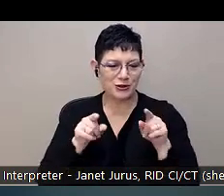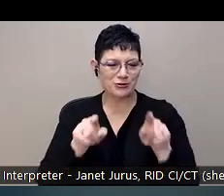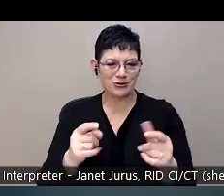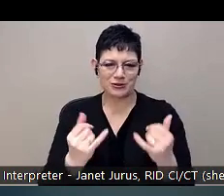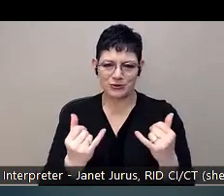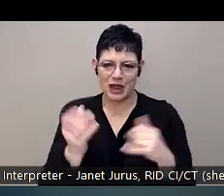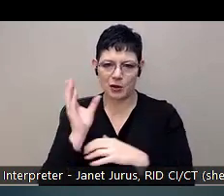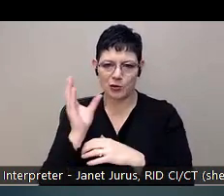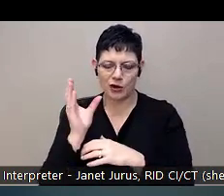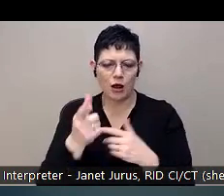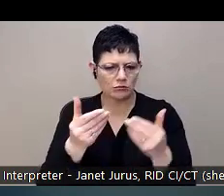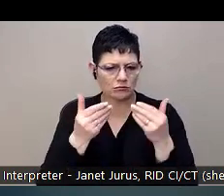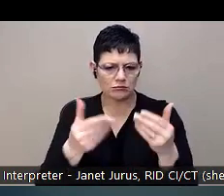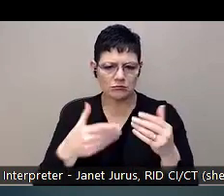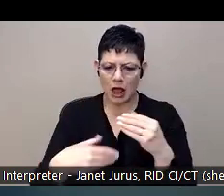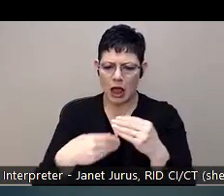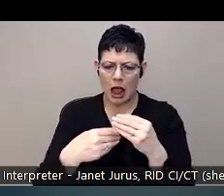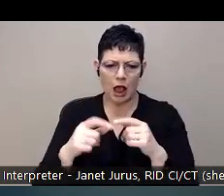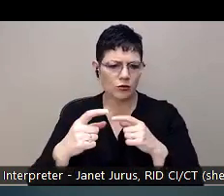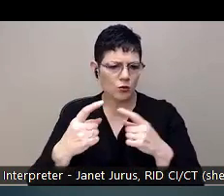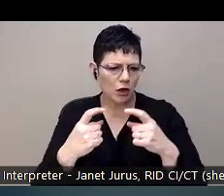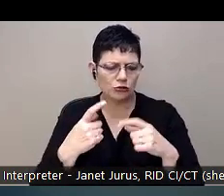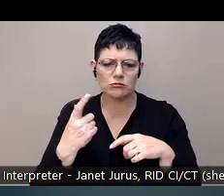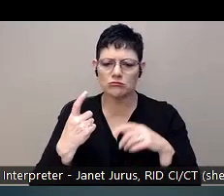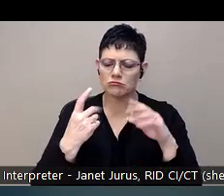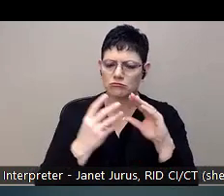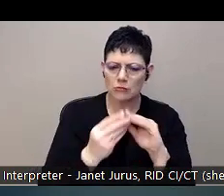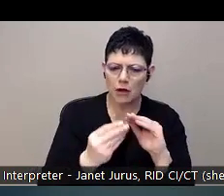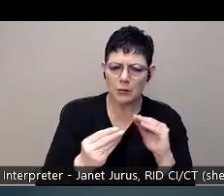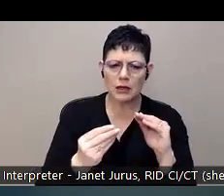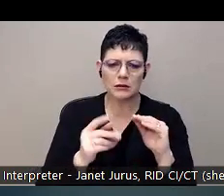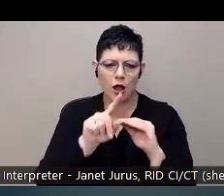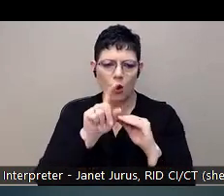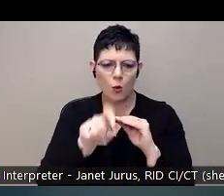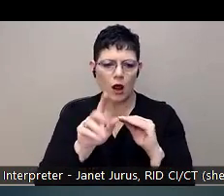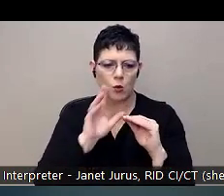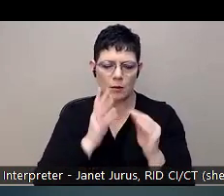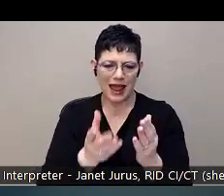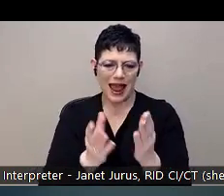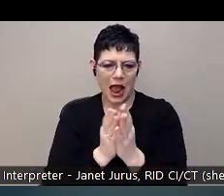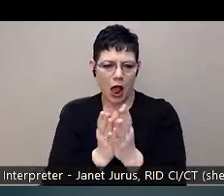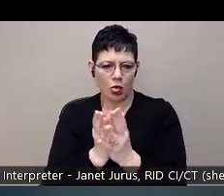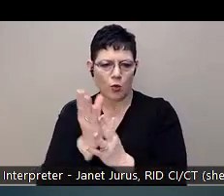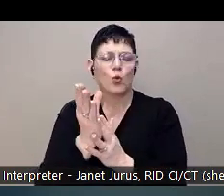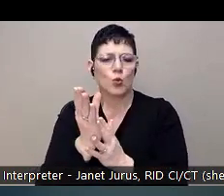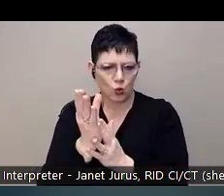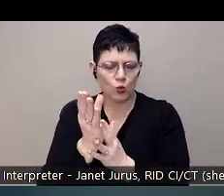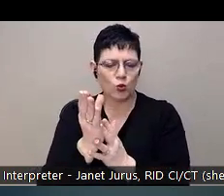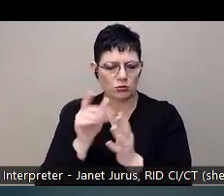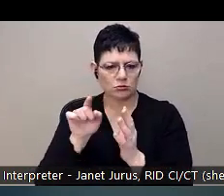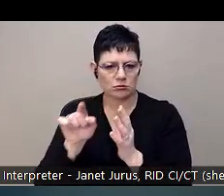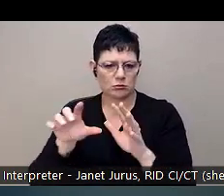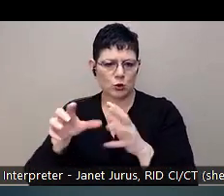please add your questions and comments in the chat box, and questions will be asked out loud for the presenters to answer at the end of the